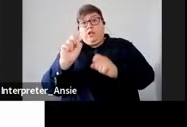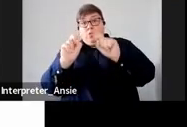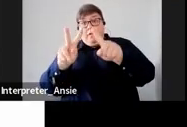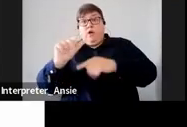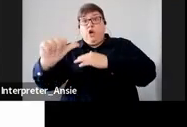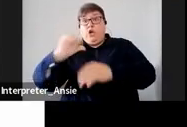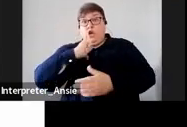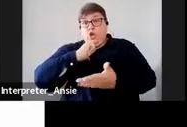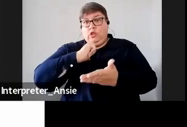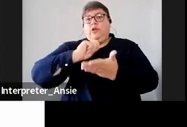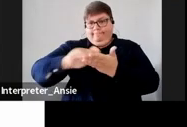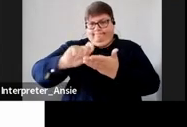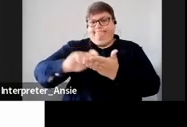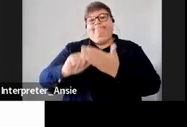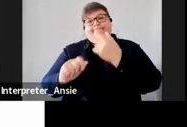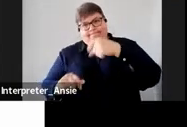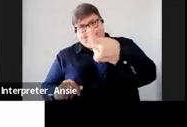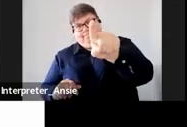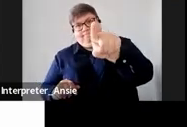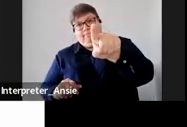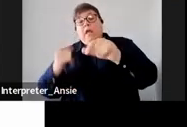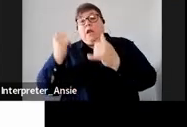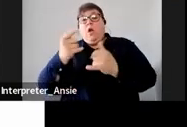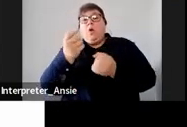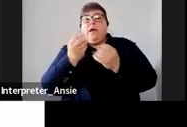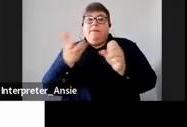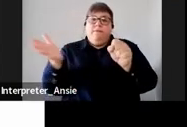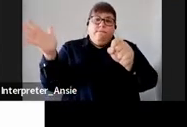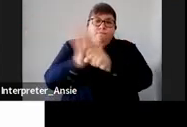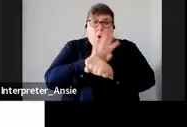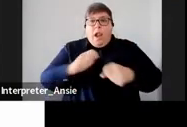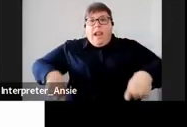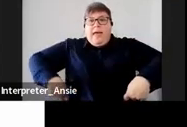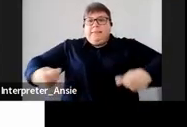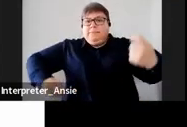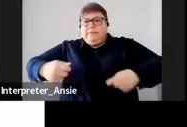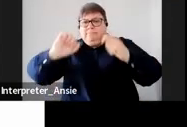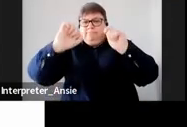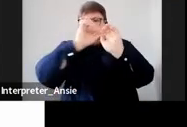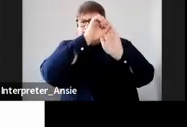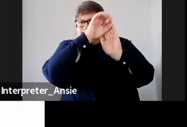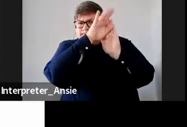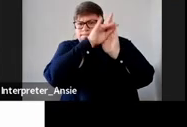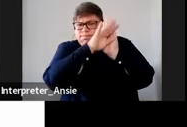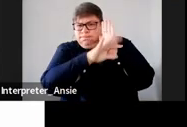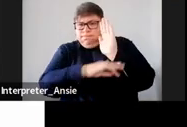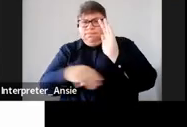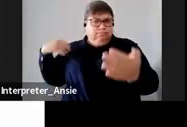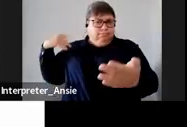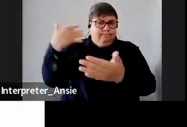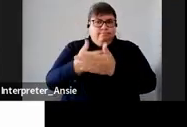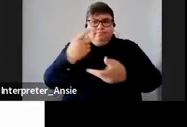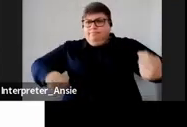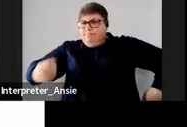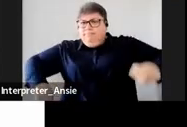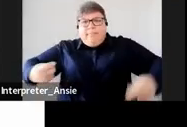to show now you'll be giving us the full expenses and showing us what expenses have you incurred when you